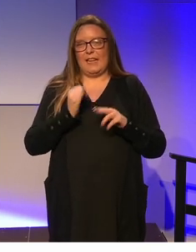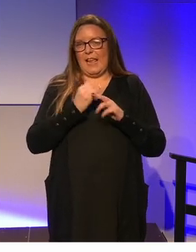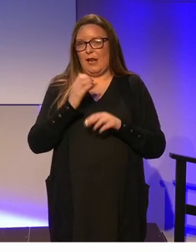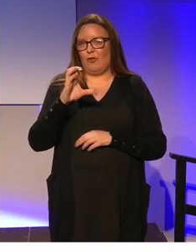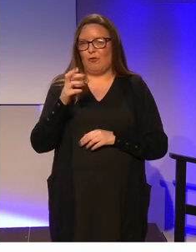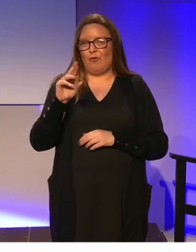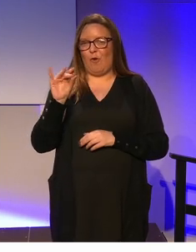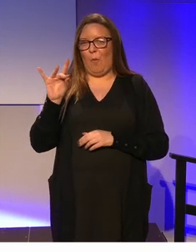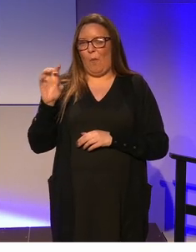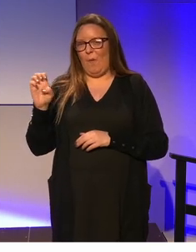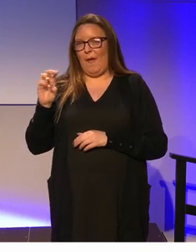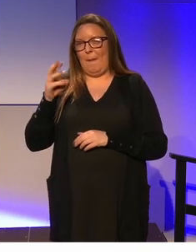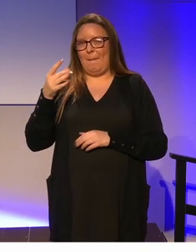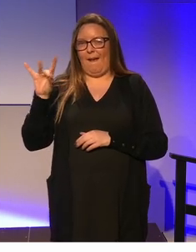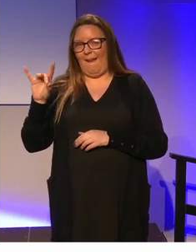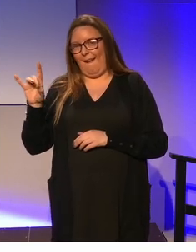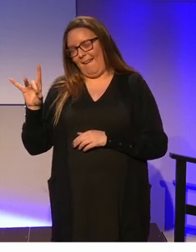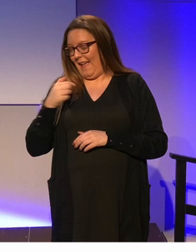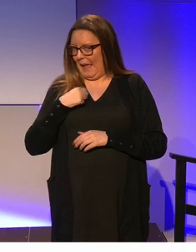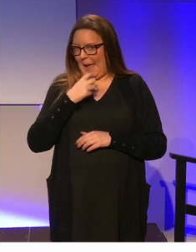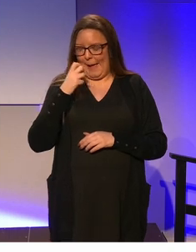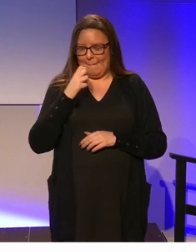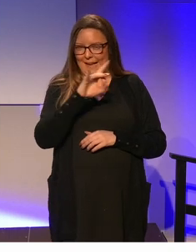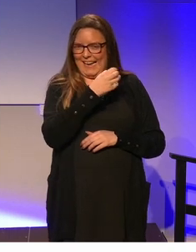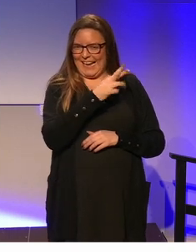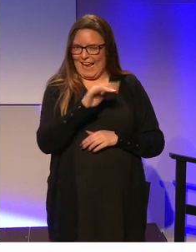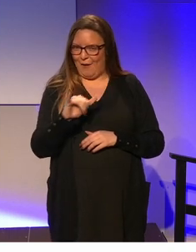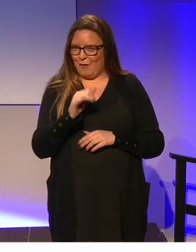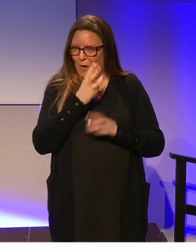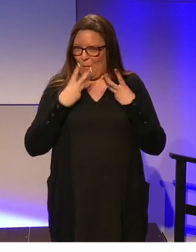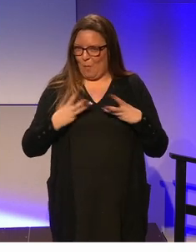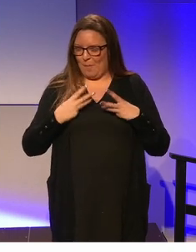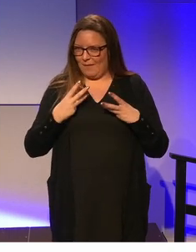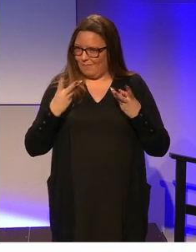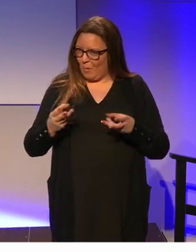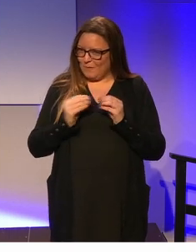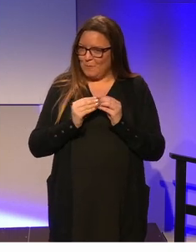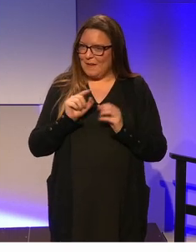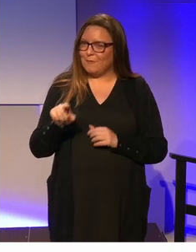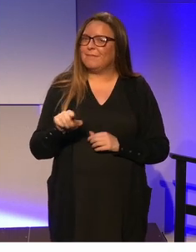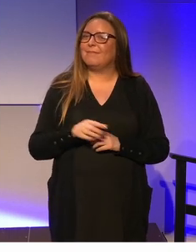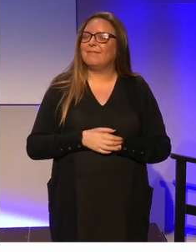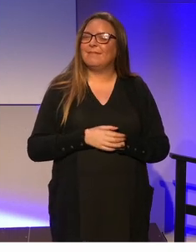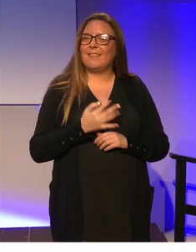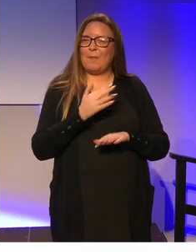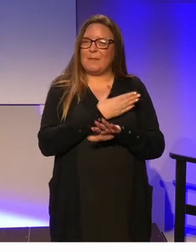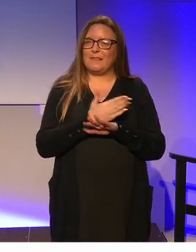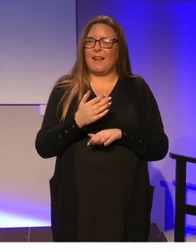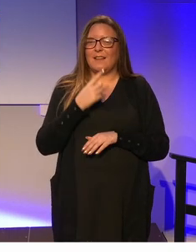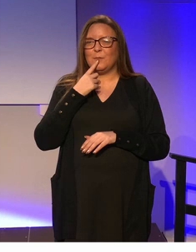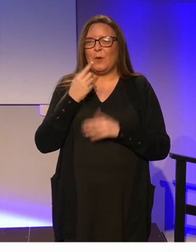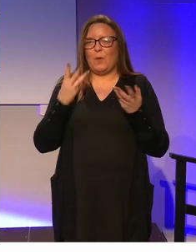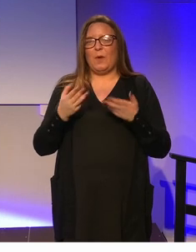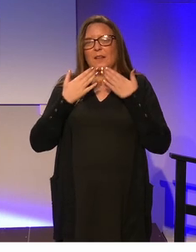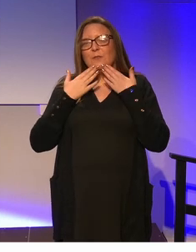Croagh Park as a Kerry woman. I just wanted to get that in at the very start this morning and I just want to thank the